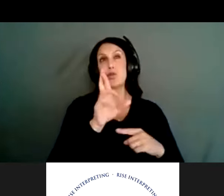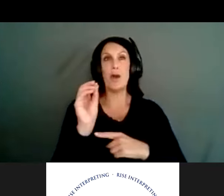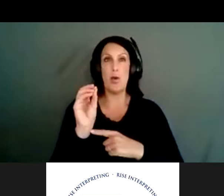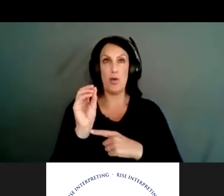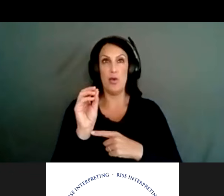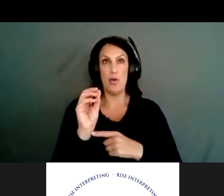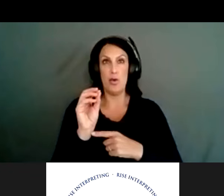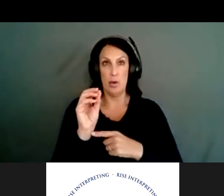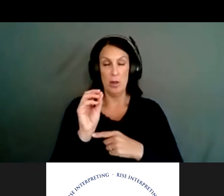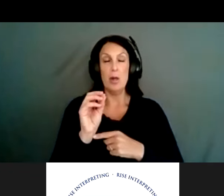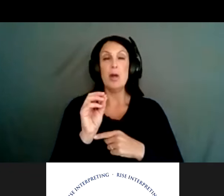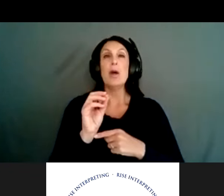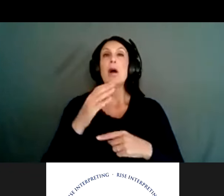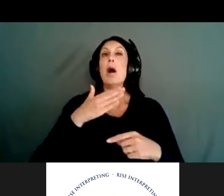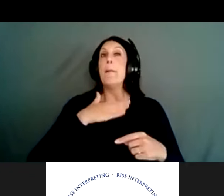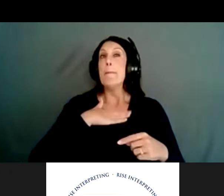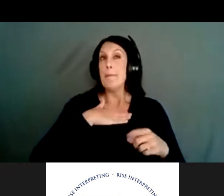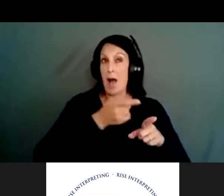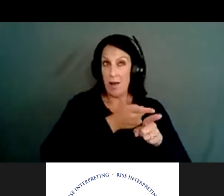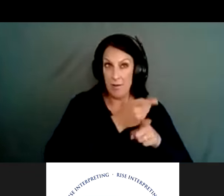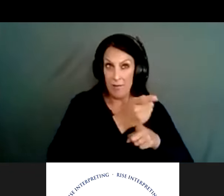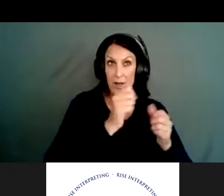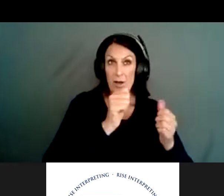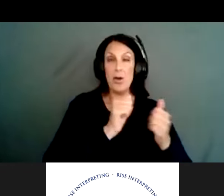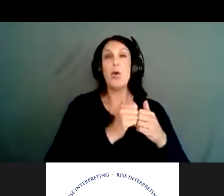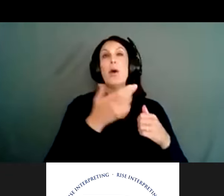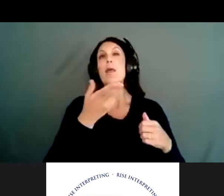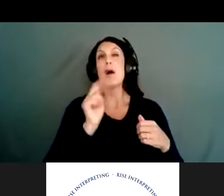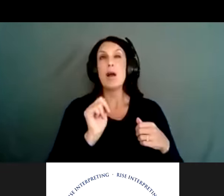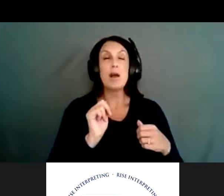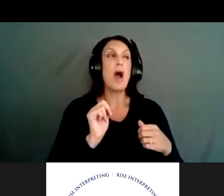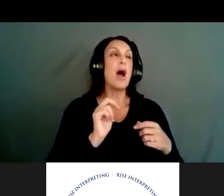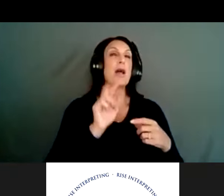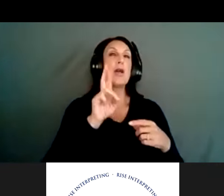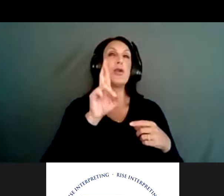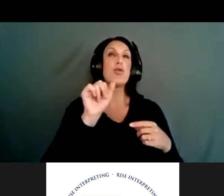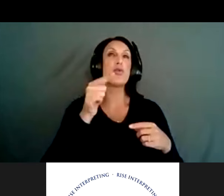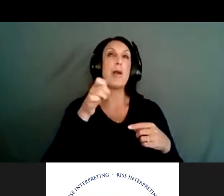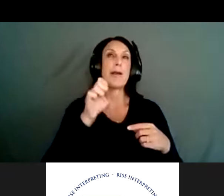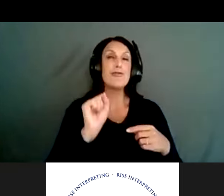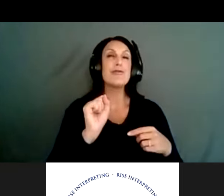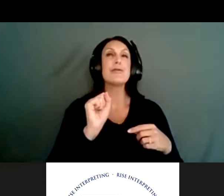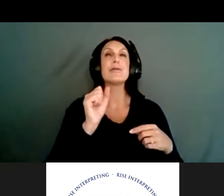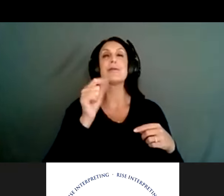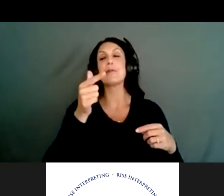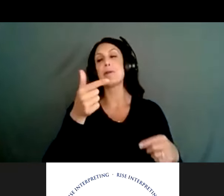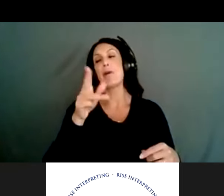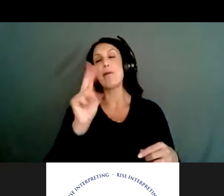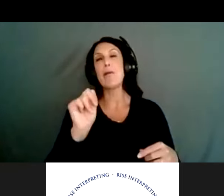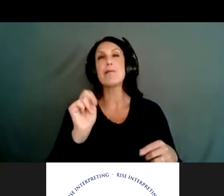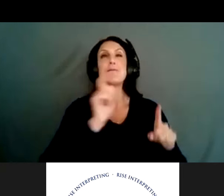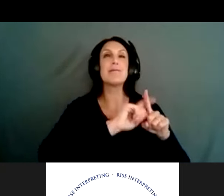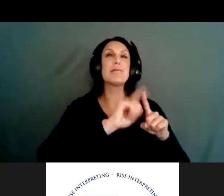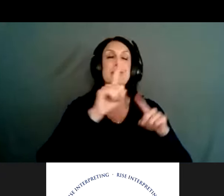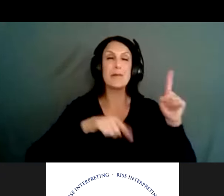Now, in my work with the firearm community, with gun shops and gun ranges, they have very strong feelings about Second